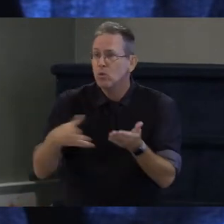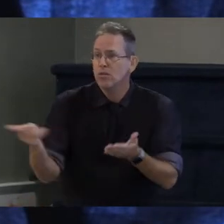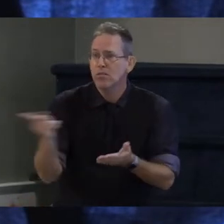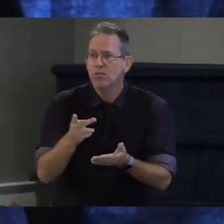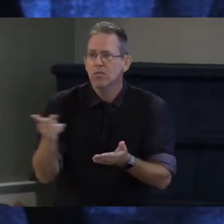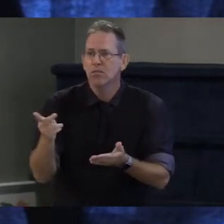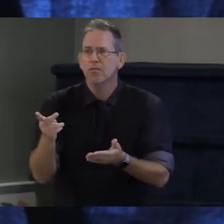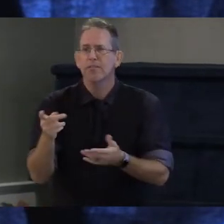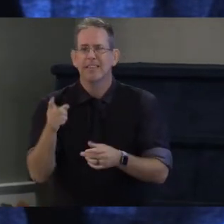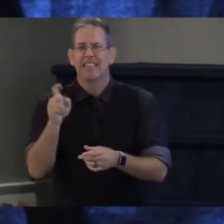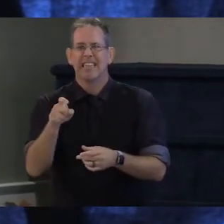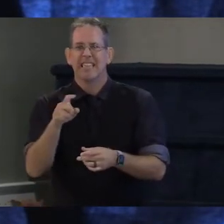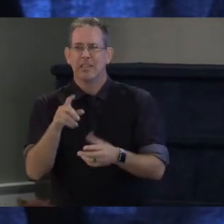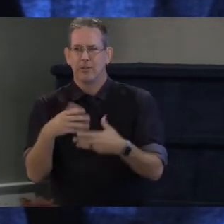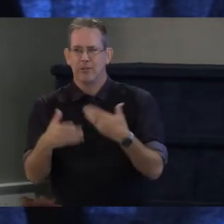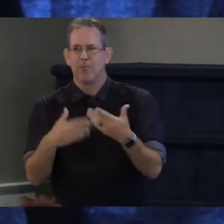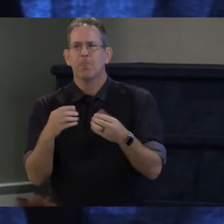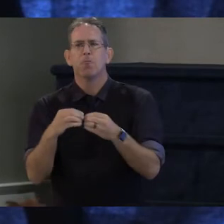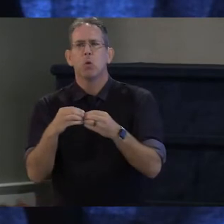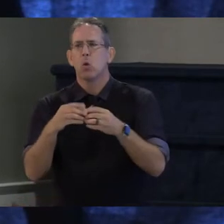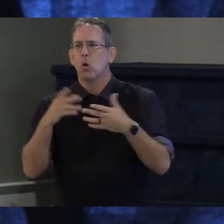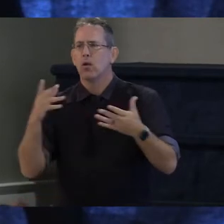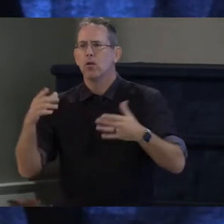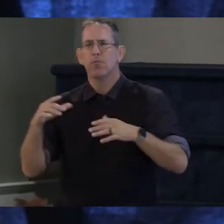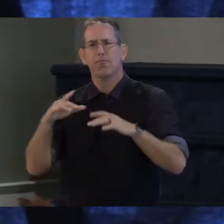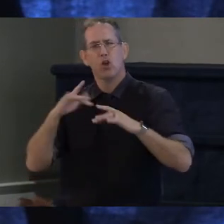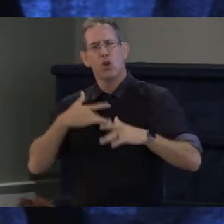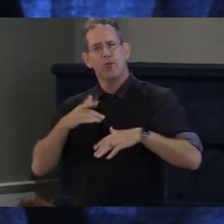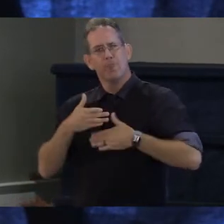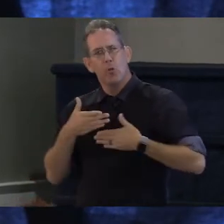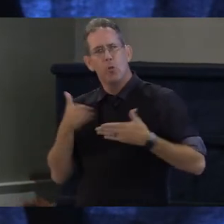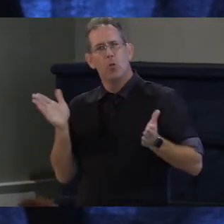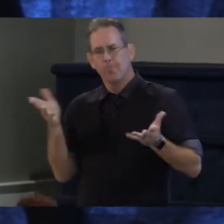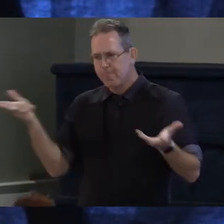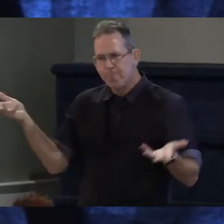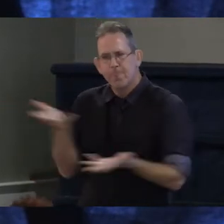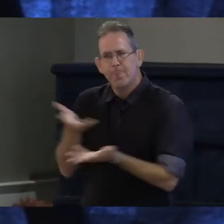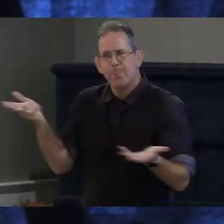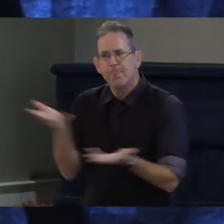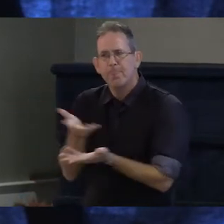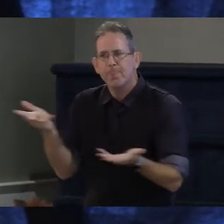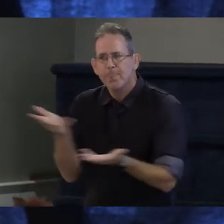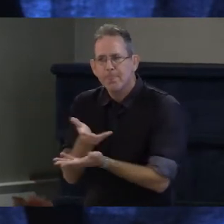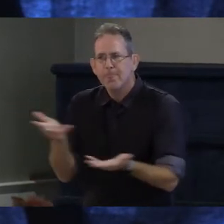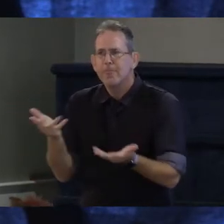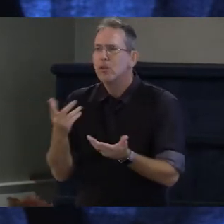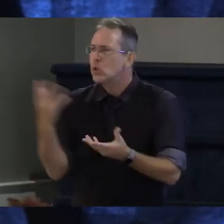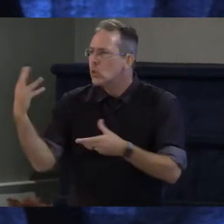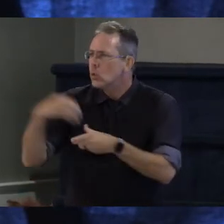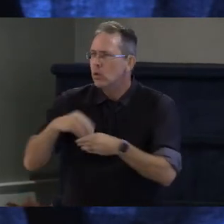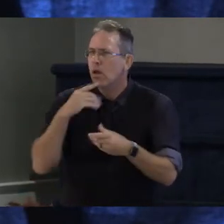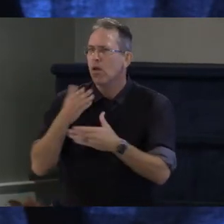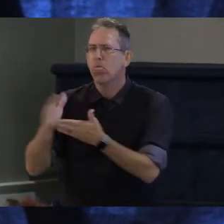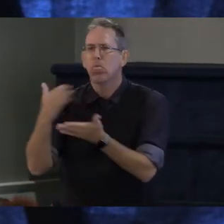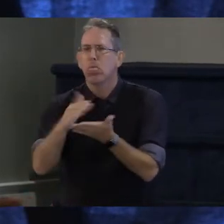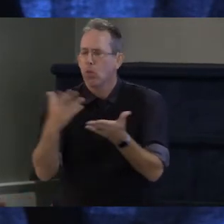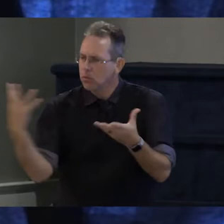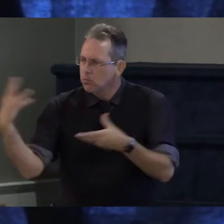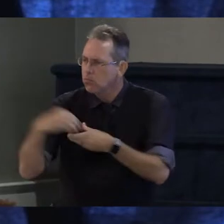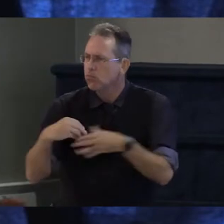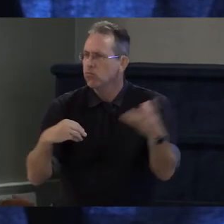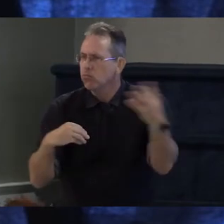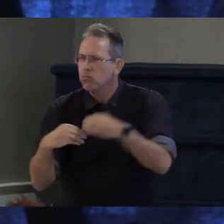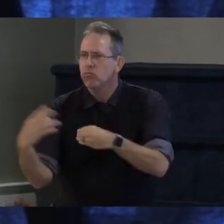more wholehearted. It needs to be more inclusive of the fact that parents know